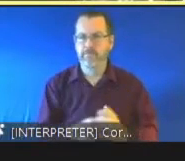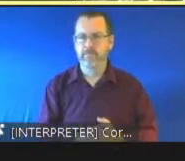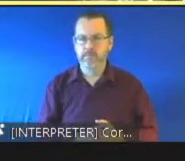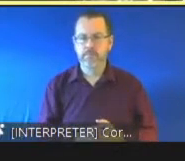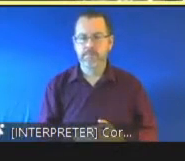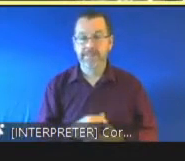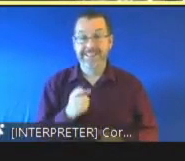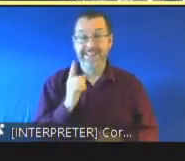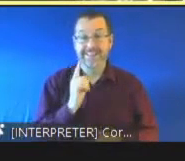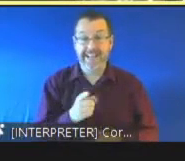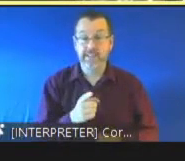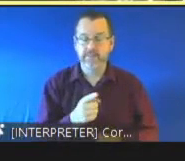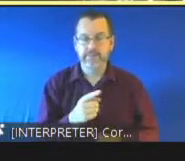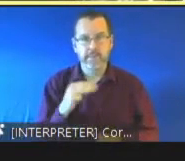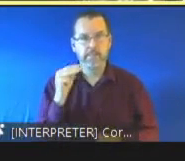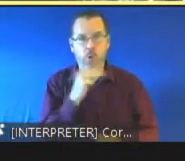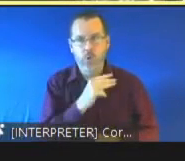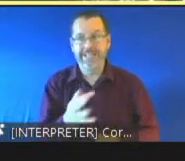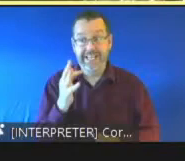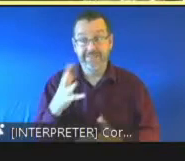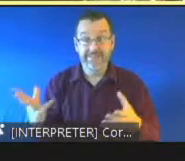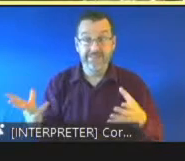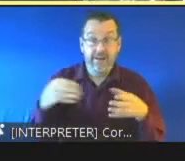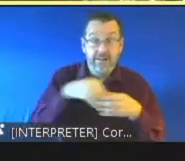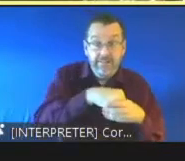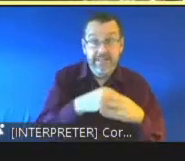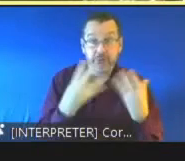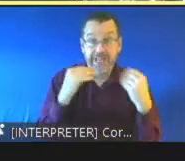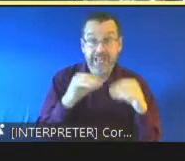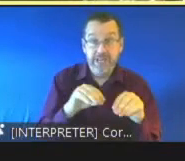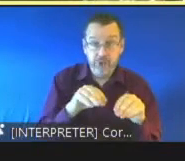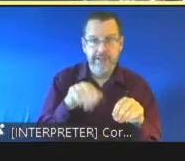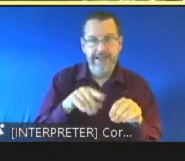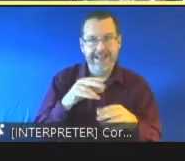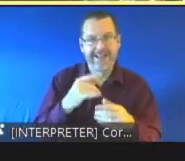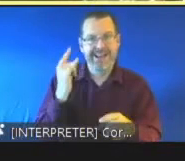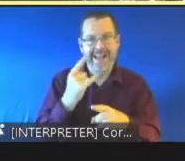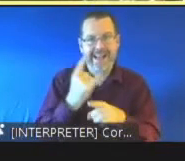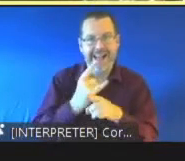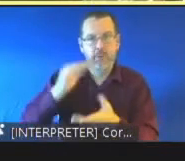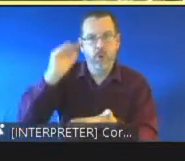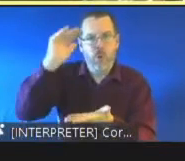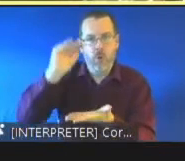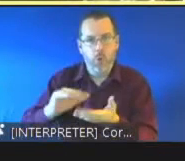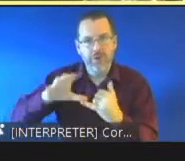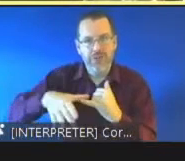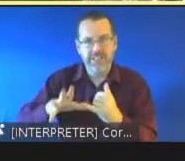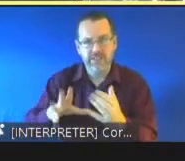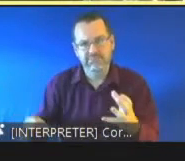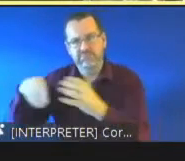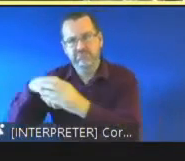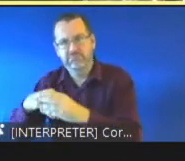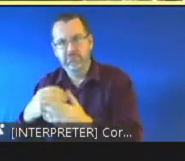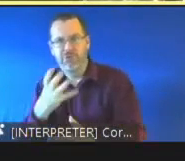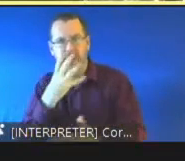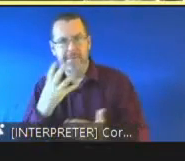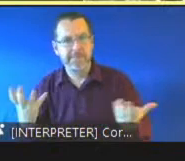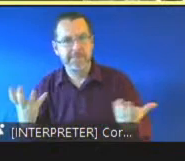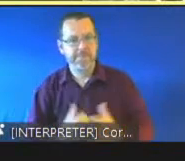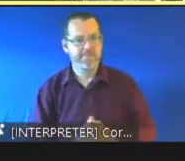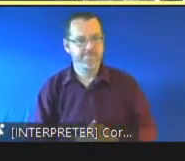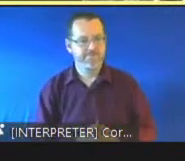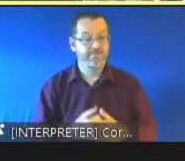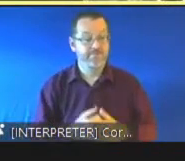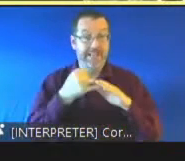and protective factor in a young person's life go to the second last slide i think be